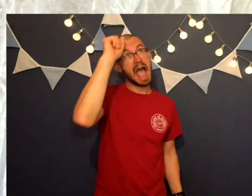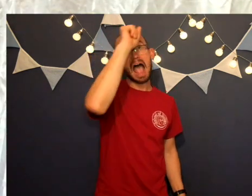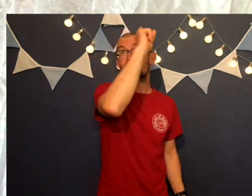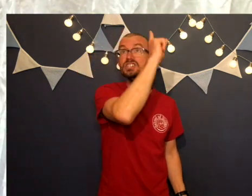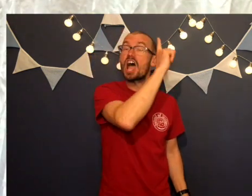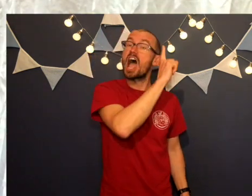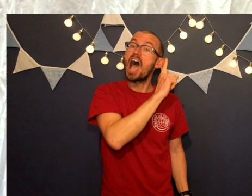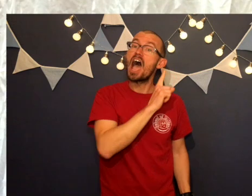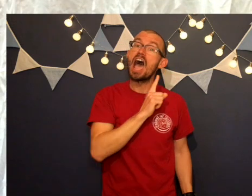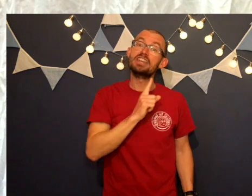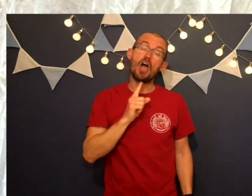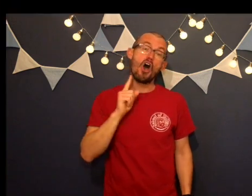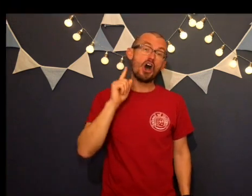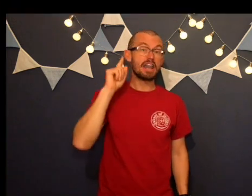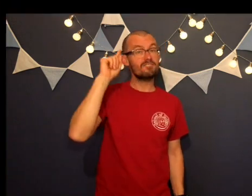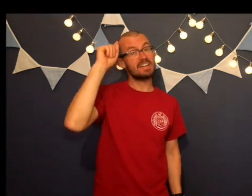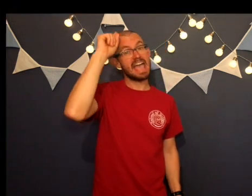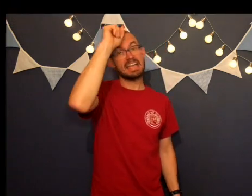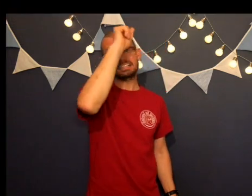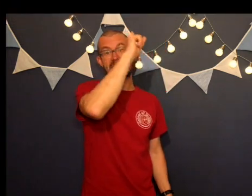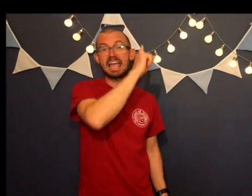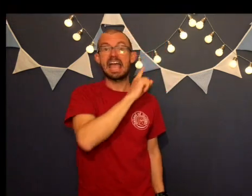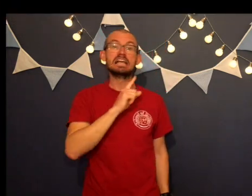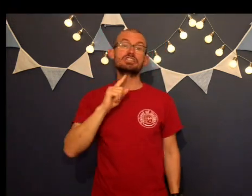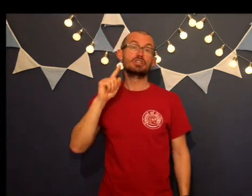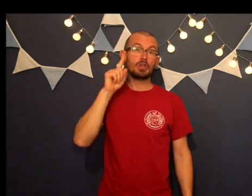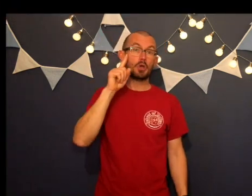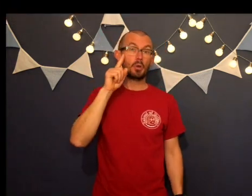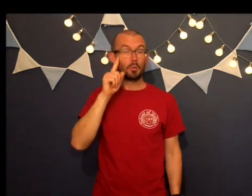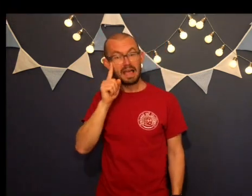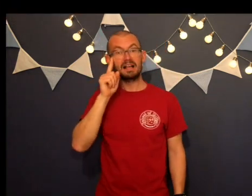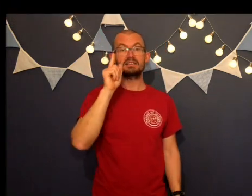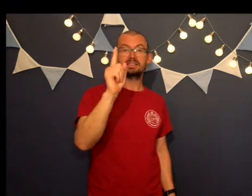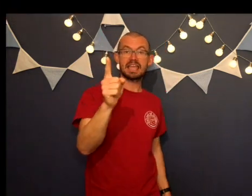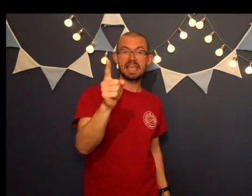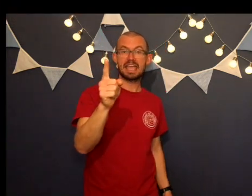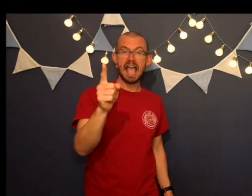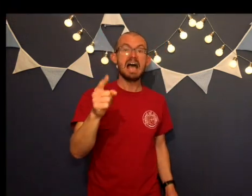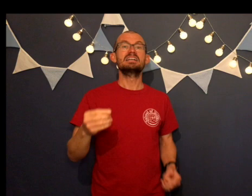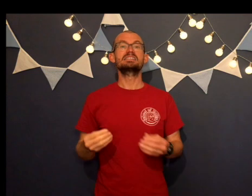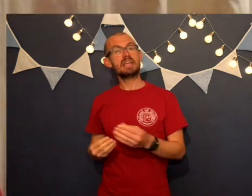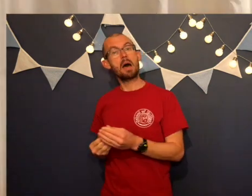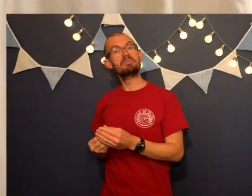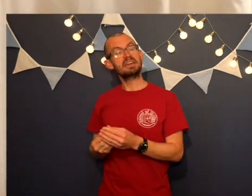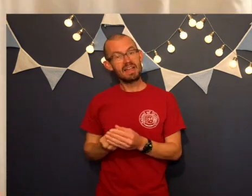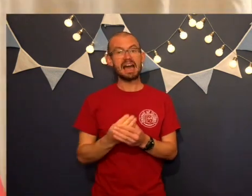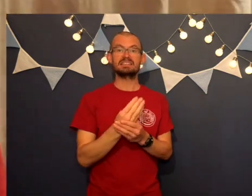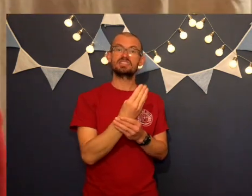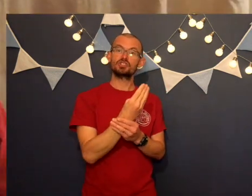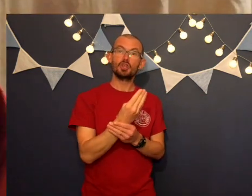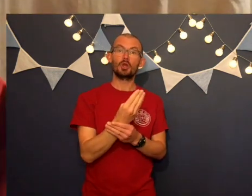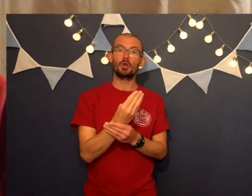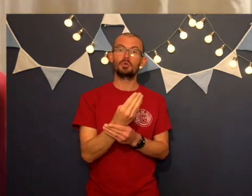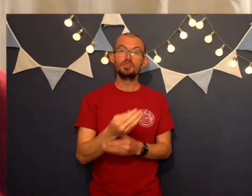the reaction. On our faces, you will see something